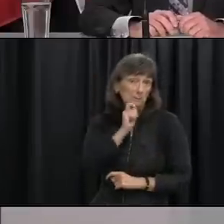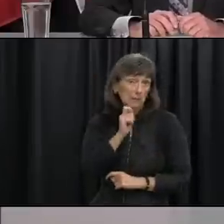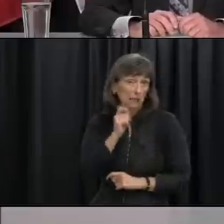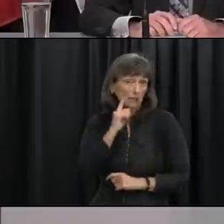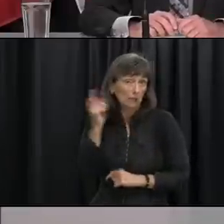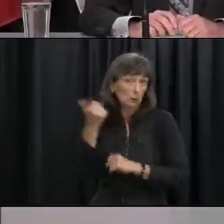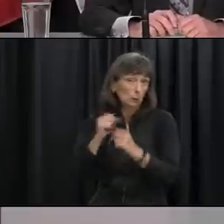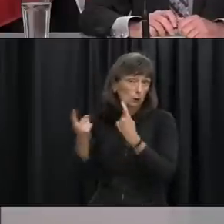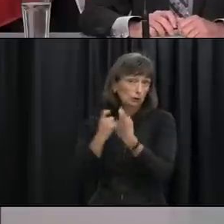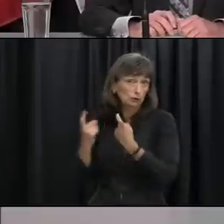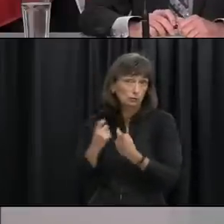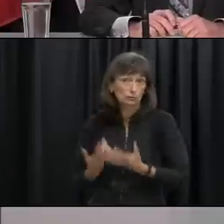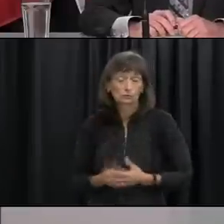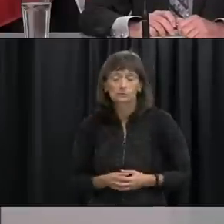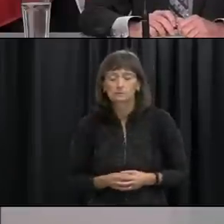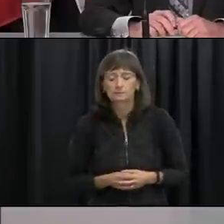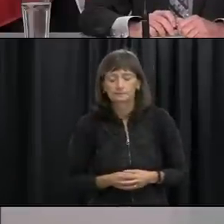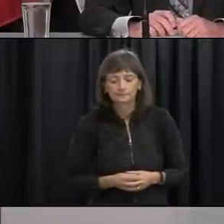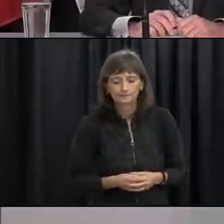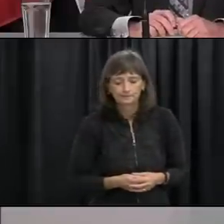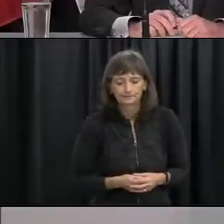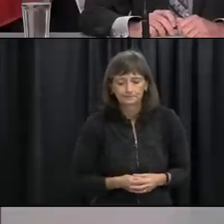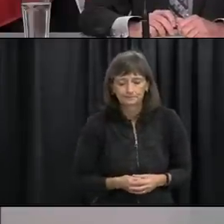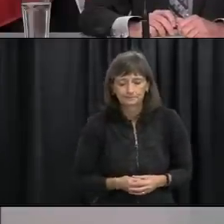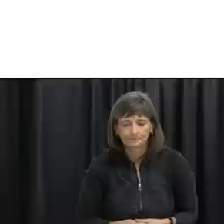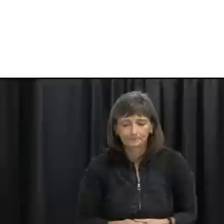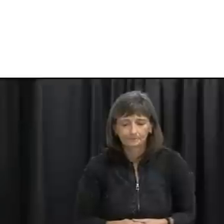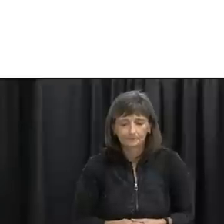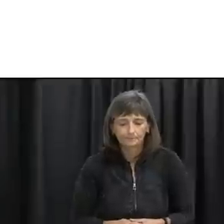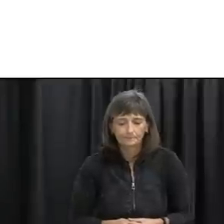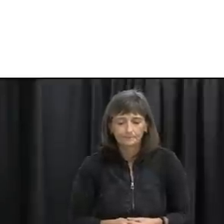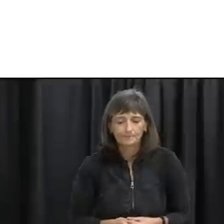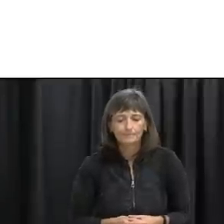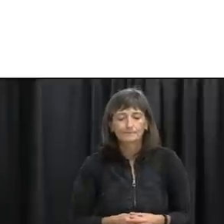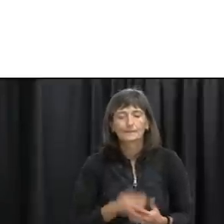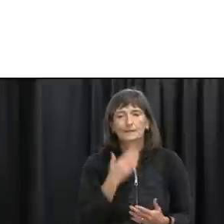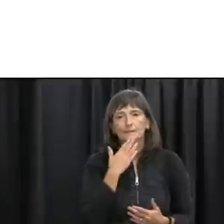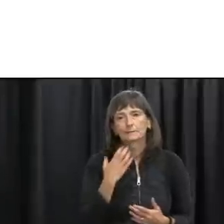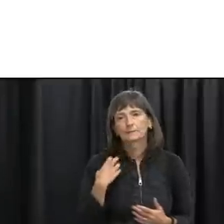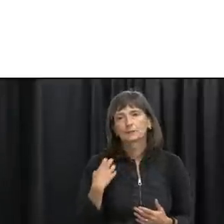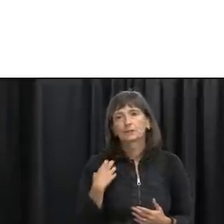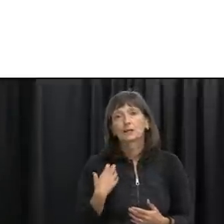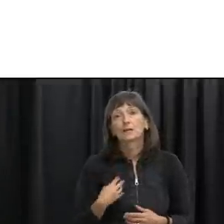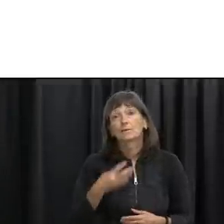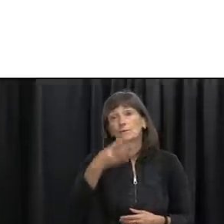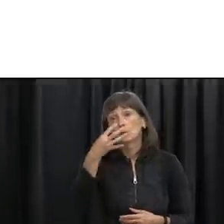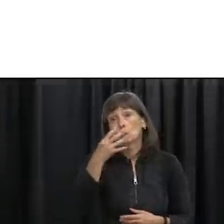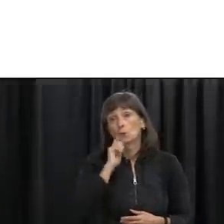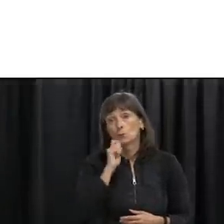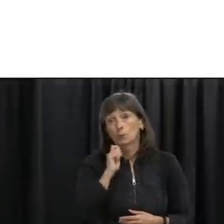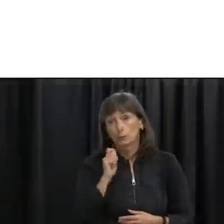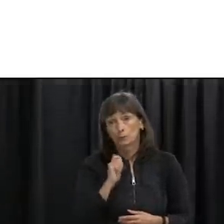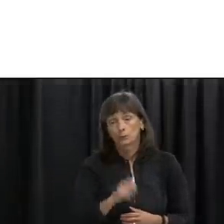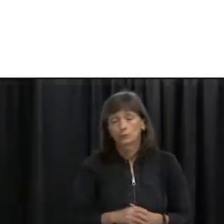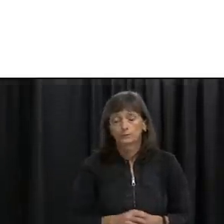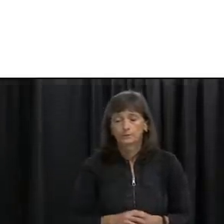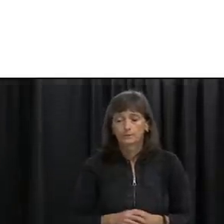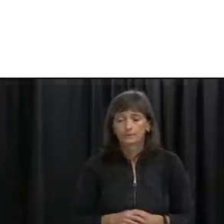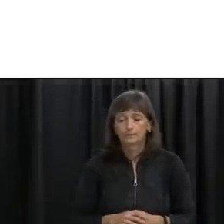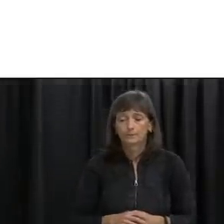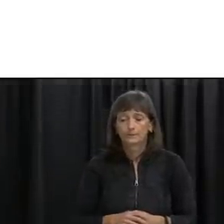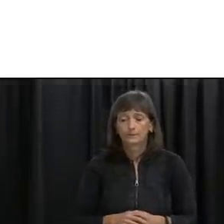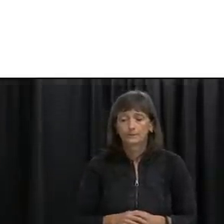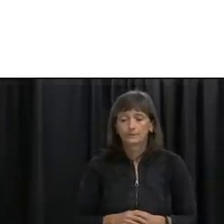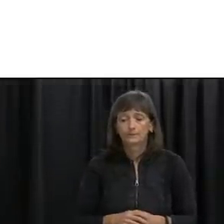for any questions they may have thank you minister for the benefit of our speakers we have four reporters registered for today's call